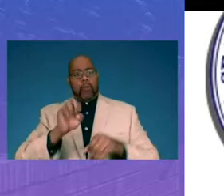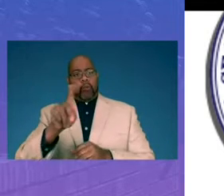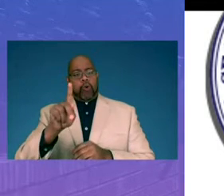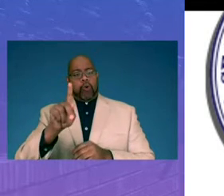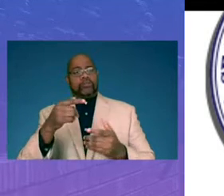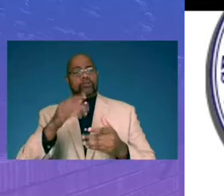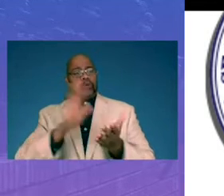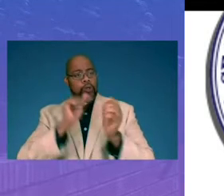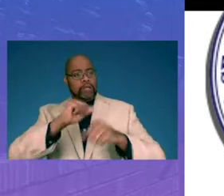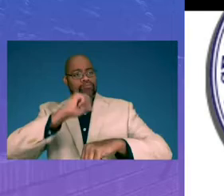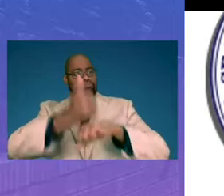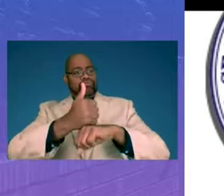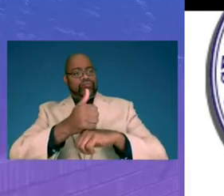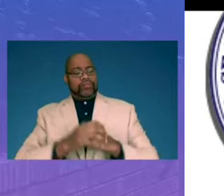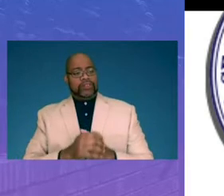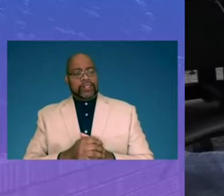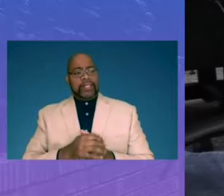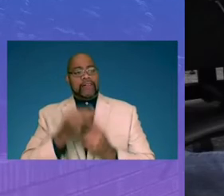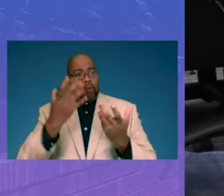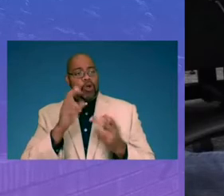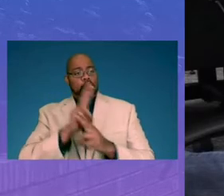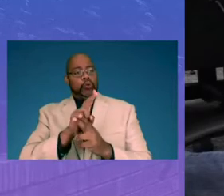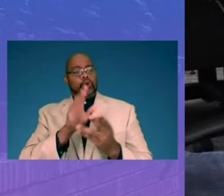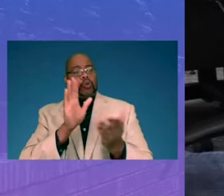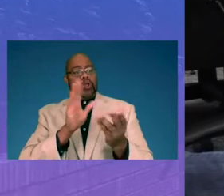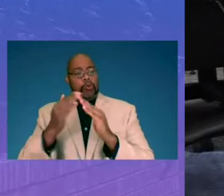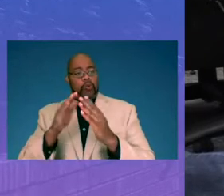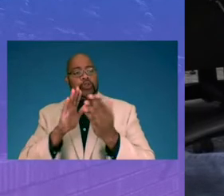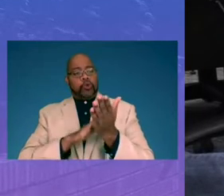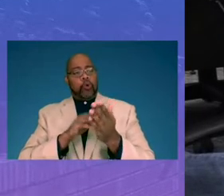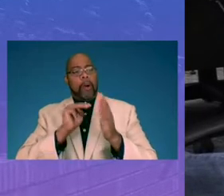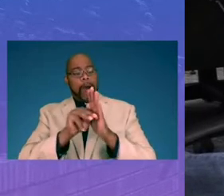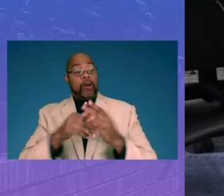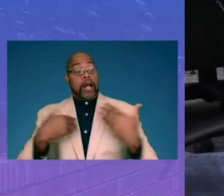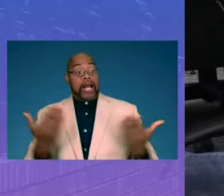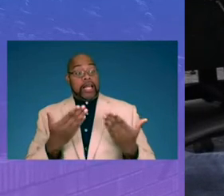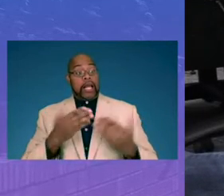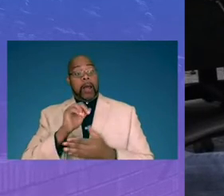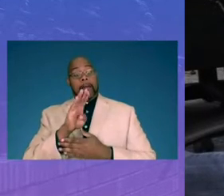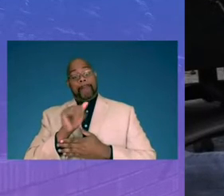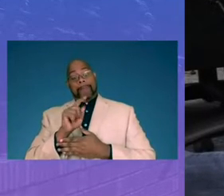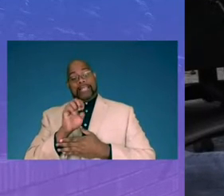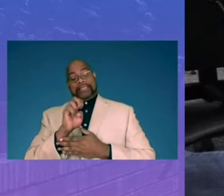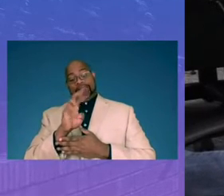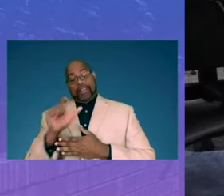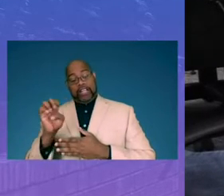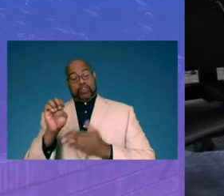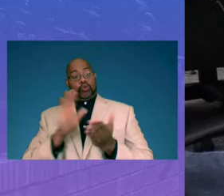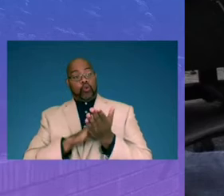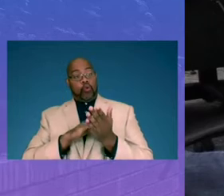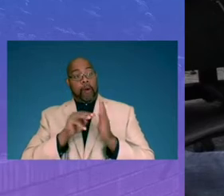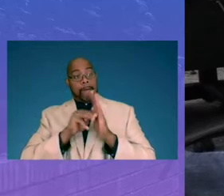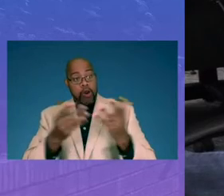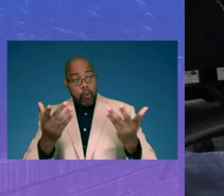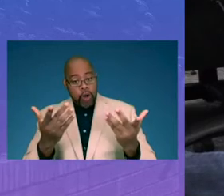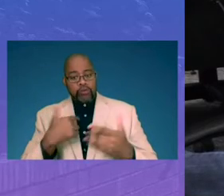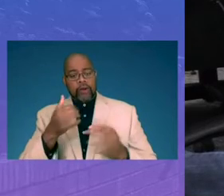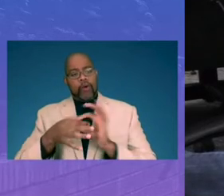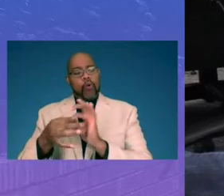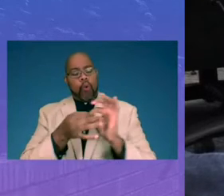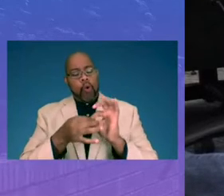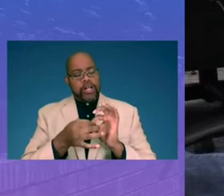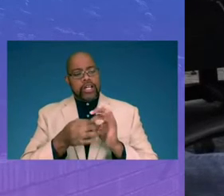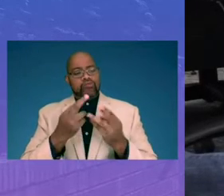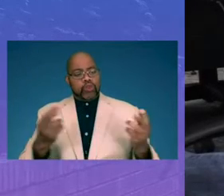implement Community Schools Model. Our mission here in Batesville School District is to coordinate relationships and